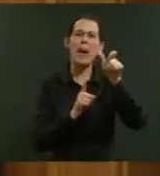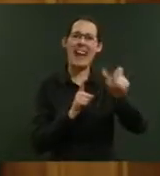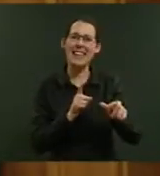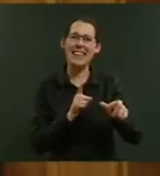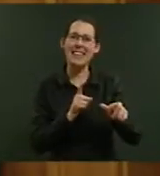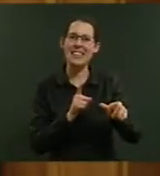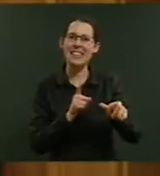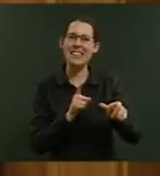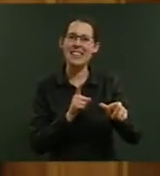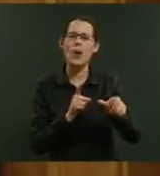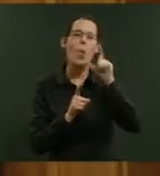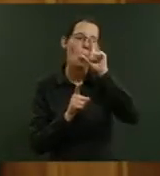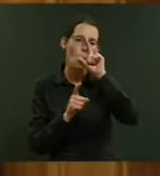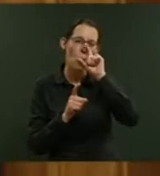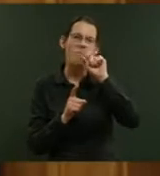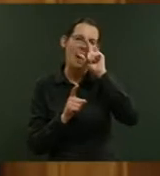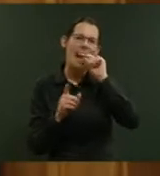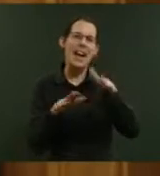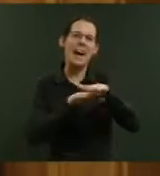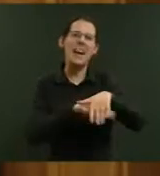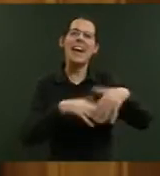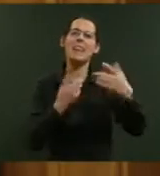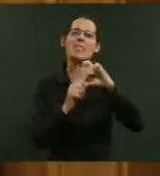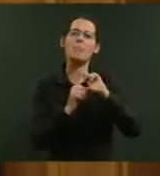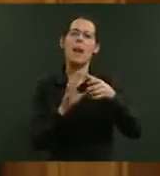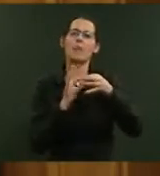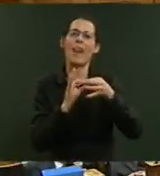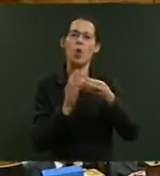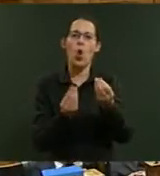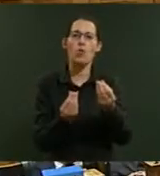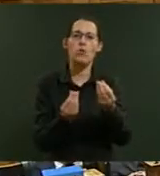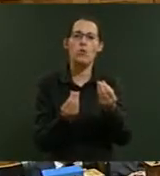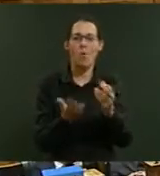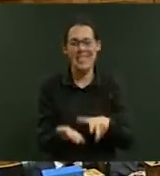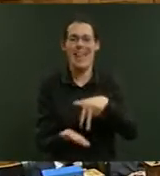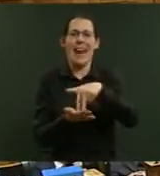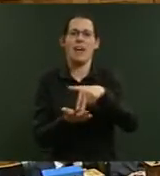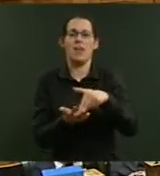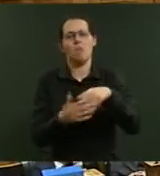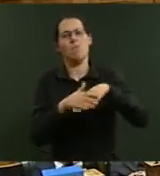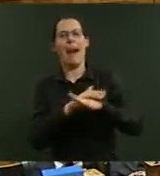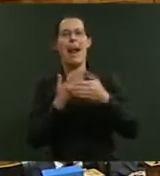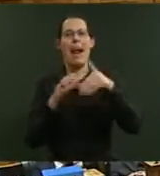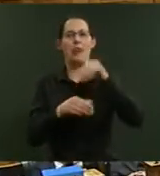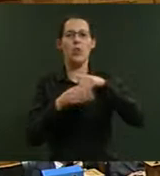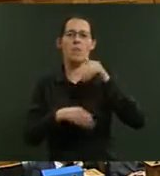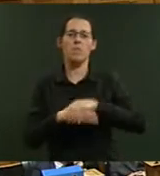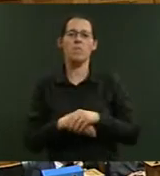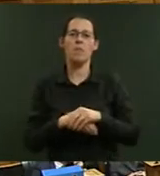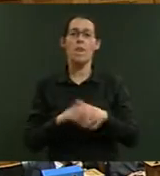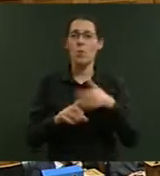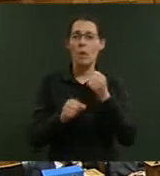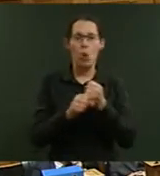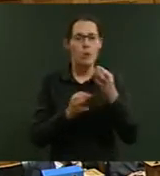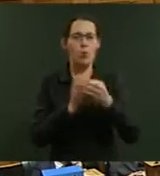disability related costs of standing in a general election in terms of having an interpreter or having access to